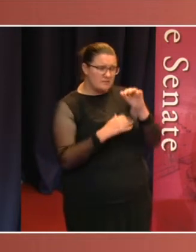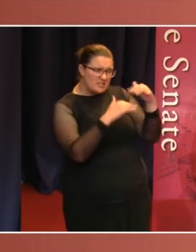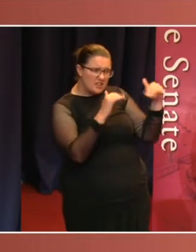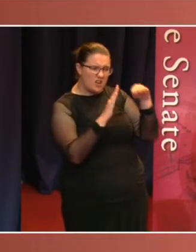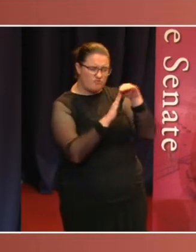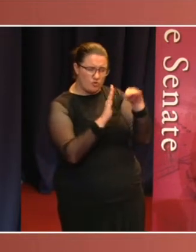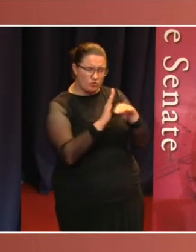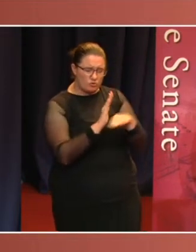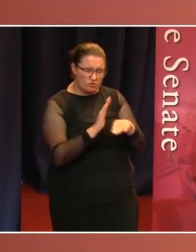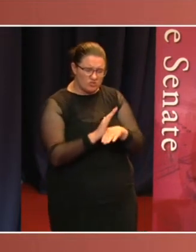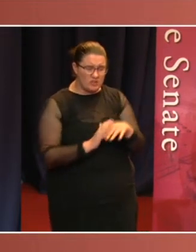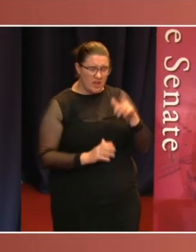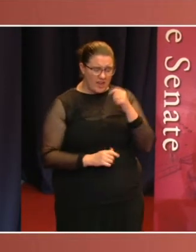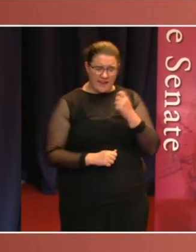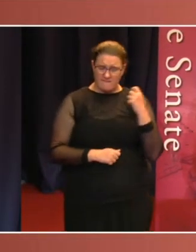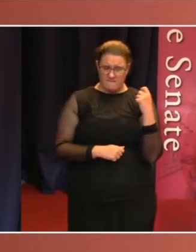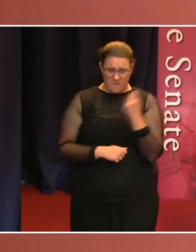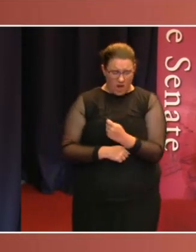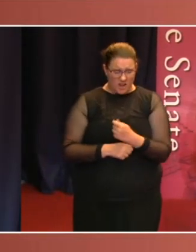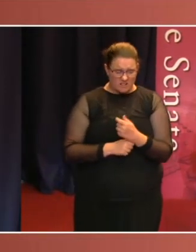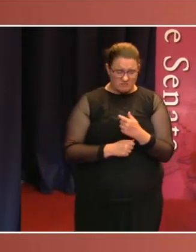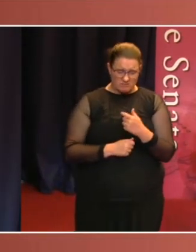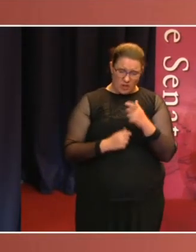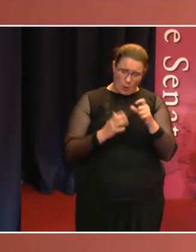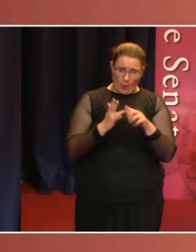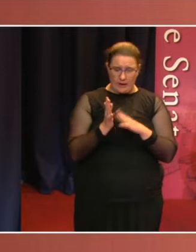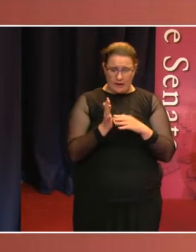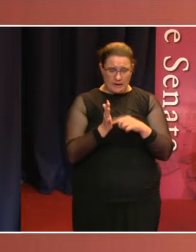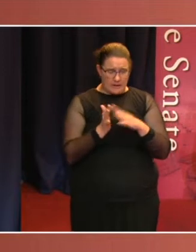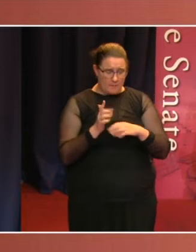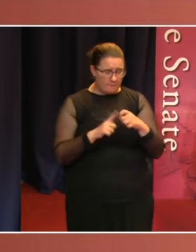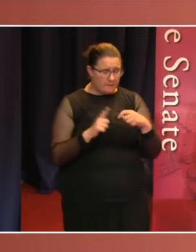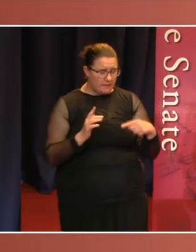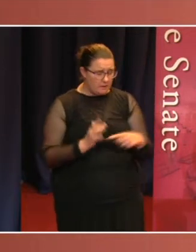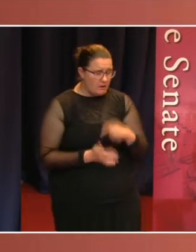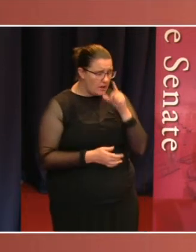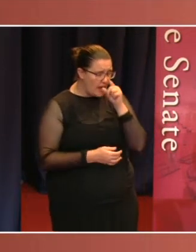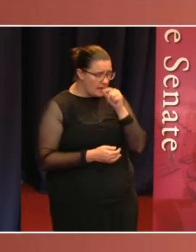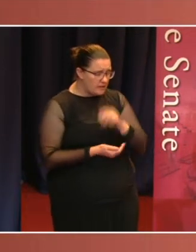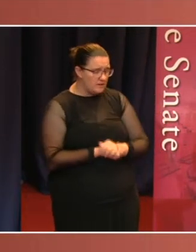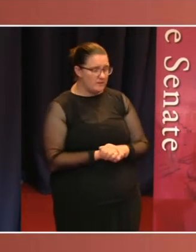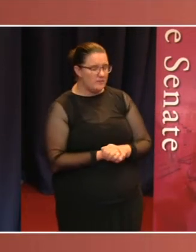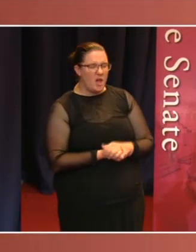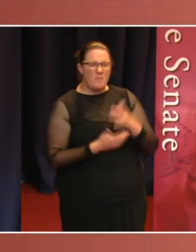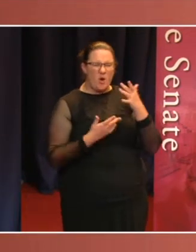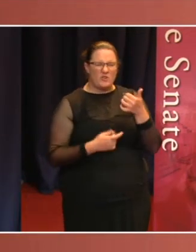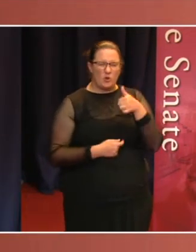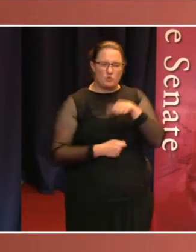would be polarising and fraught if actually exercised, although as reserve powers they remain important.